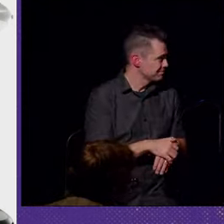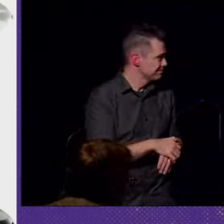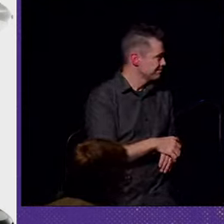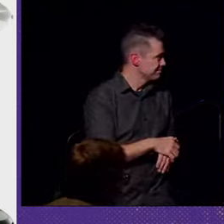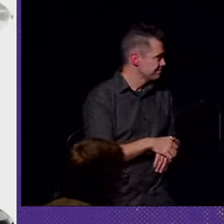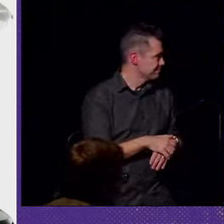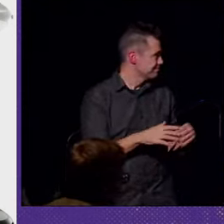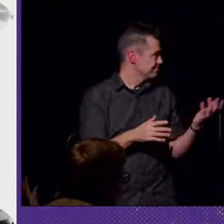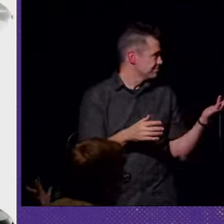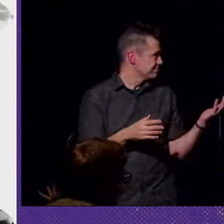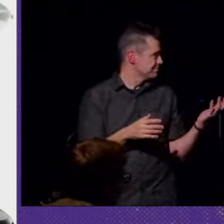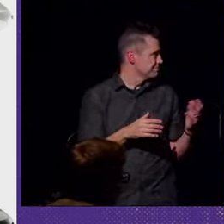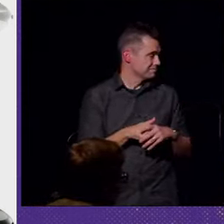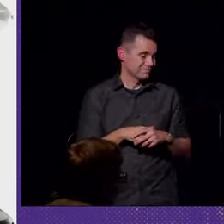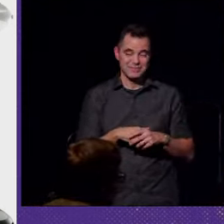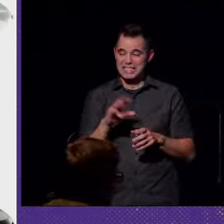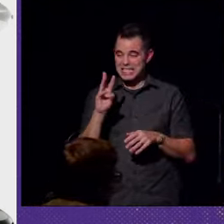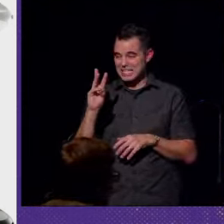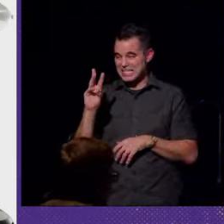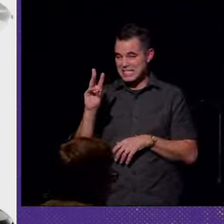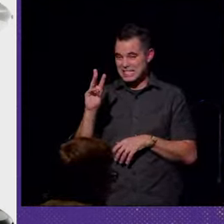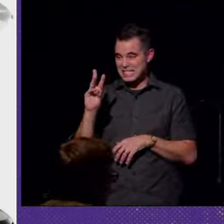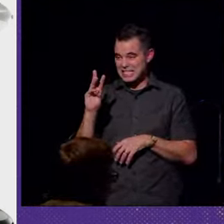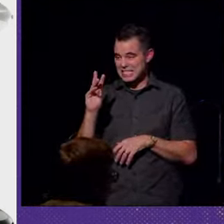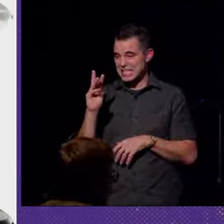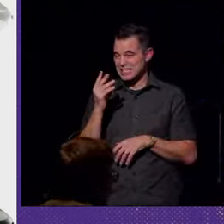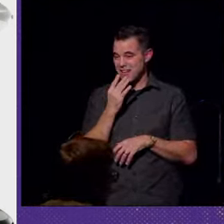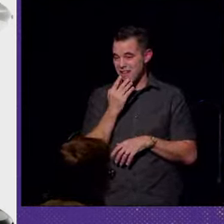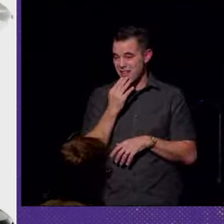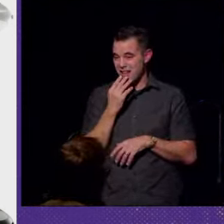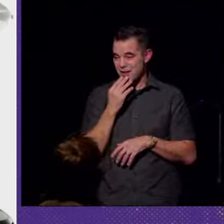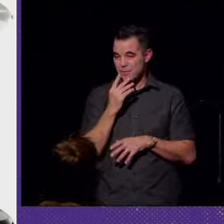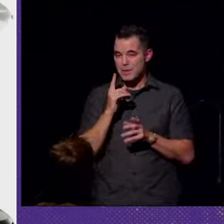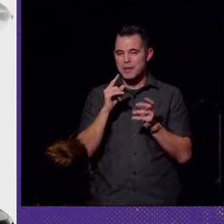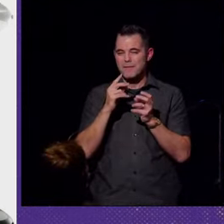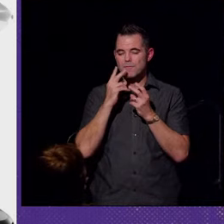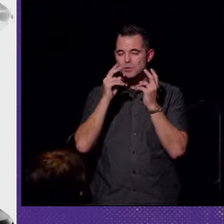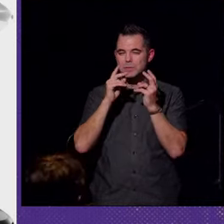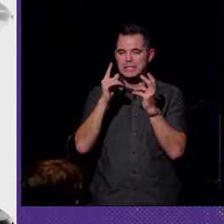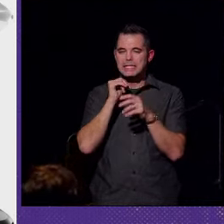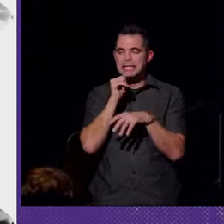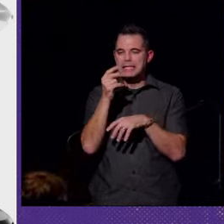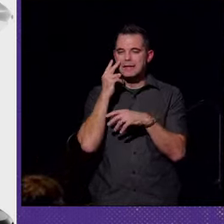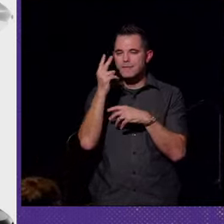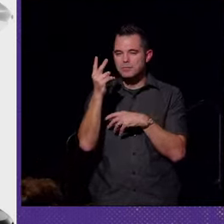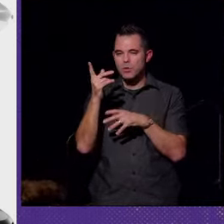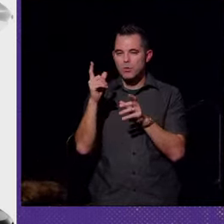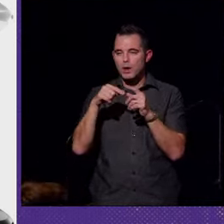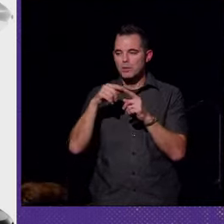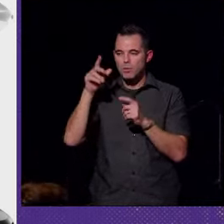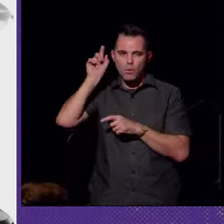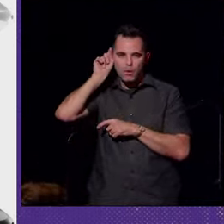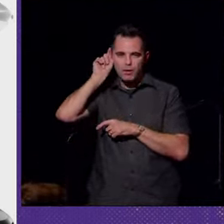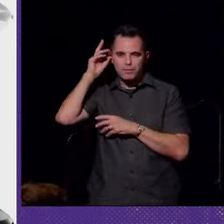It introduced six colors that are designed to be virtually invincible, then worn.